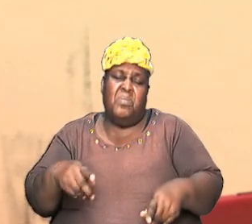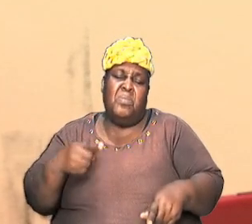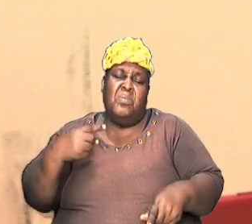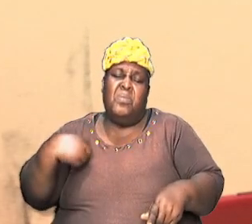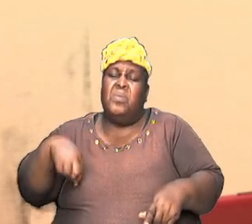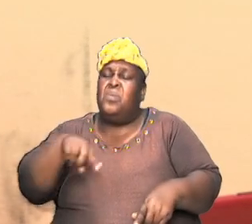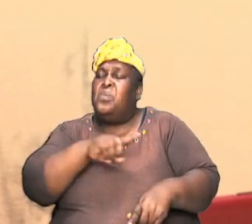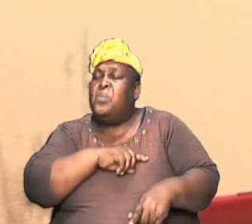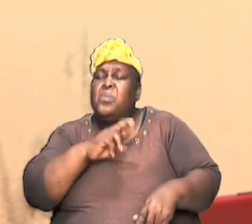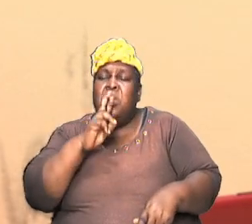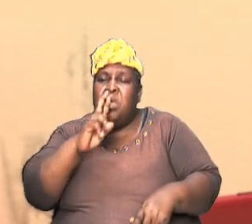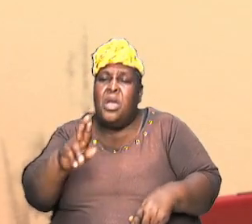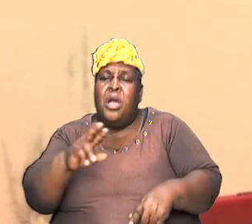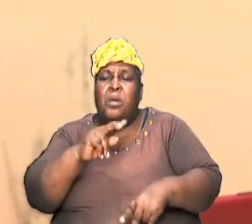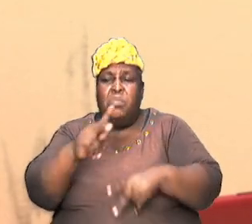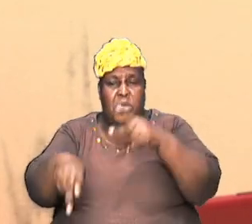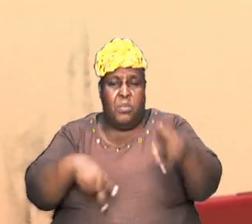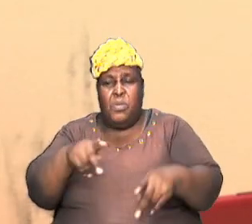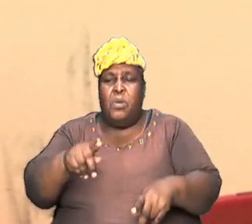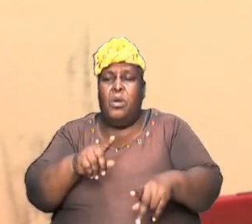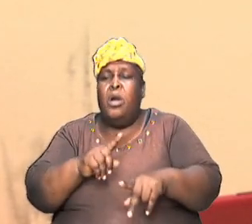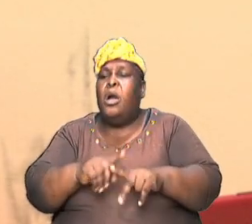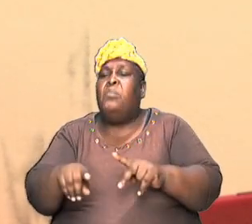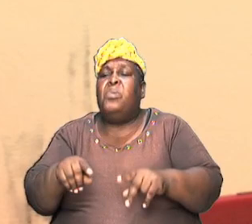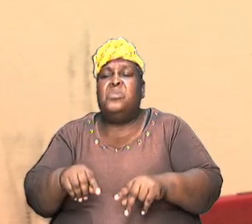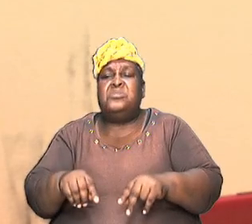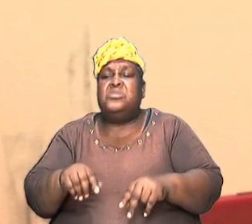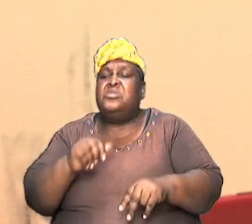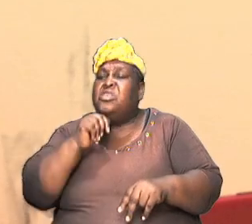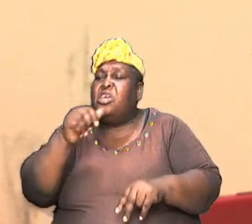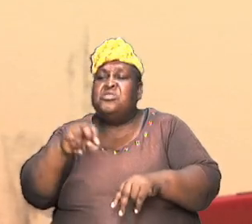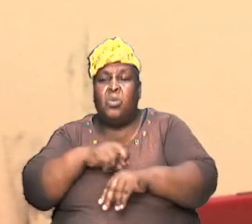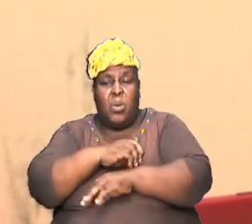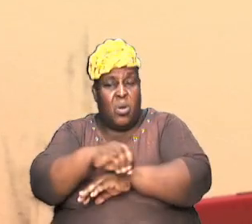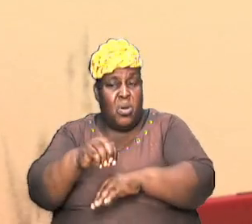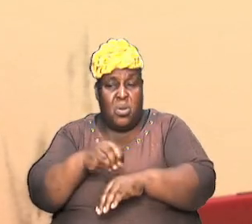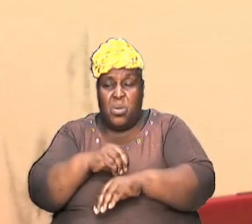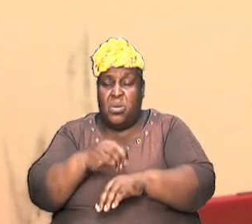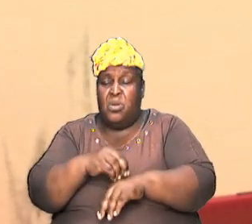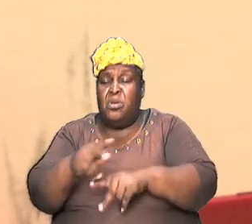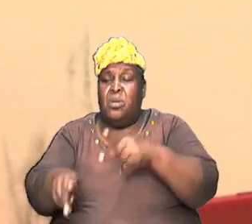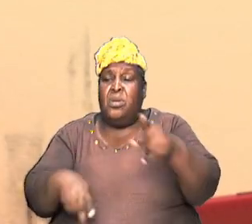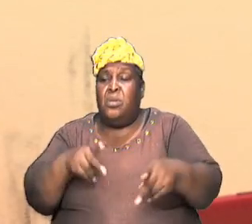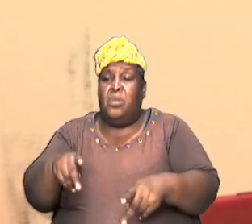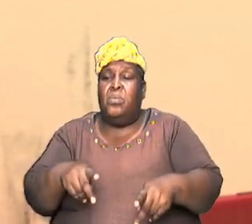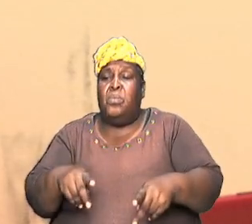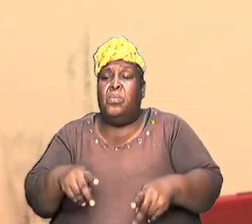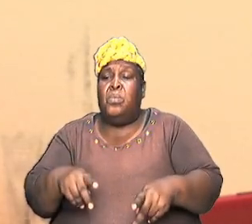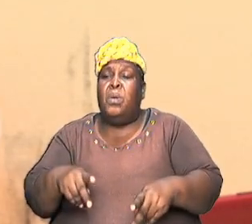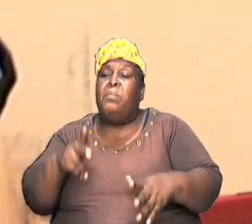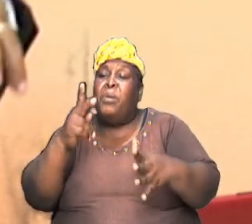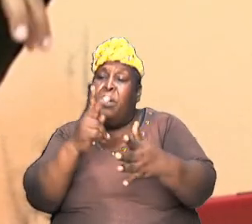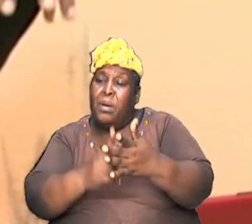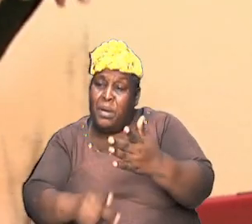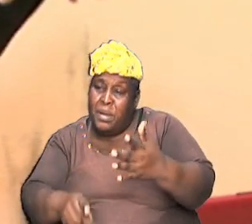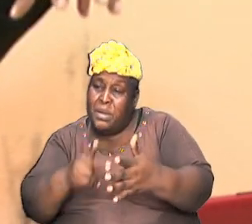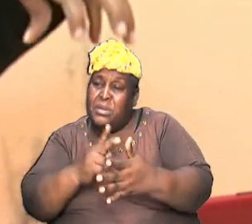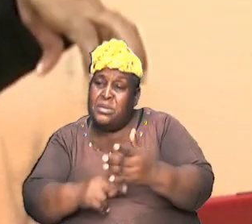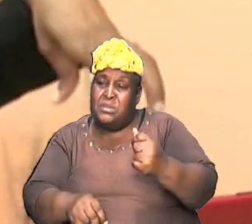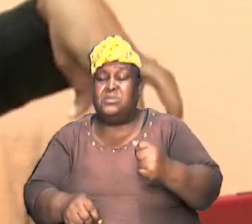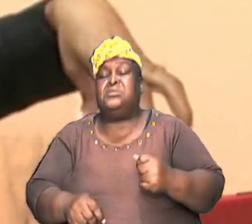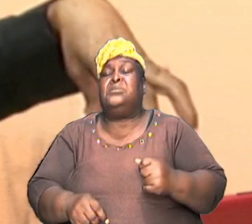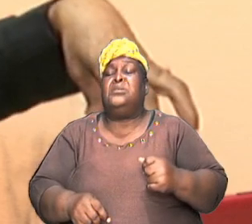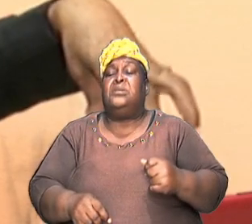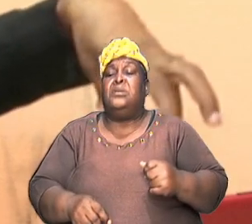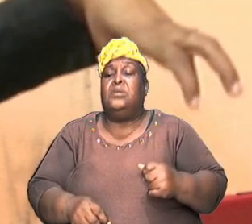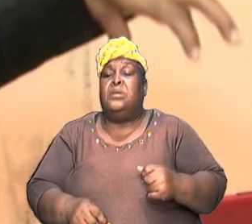ordinary people I want us to know that we are a part of a movement that was in the